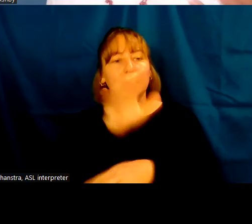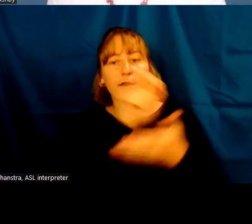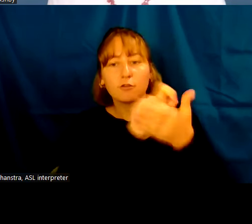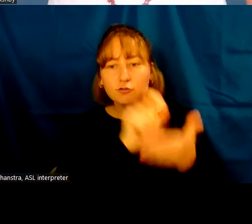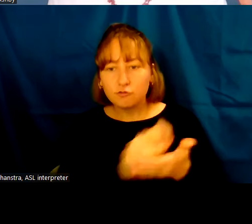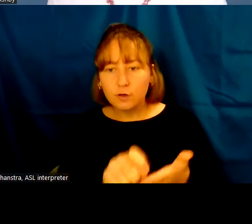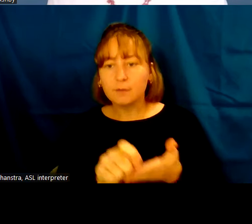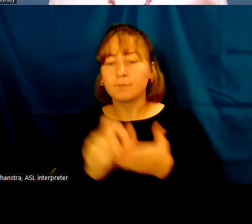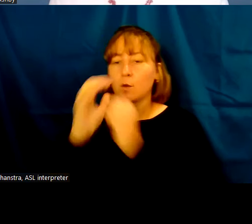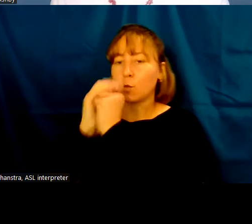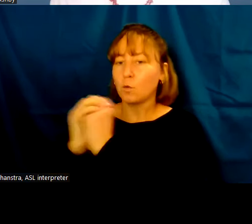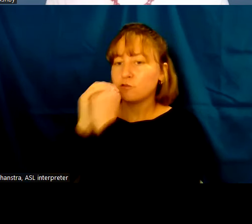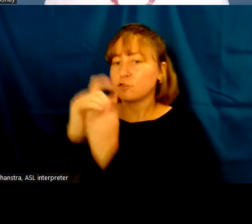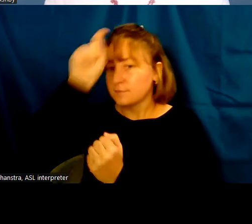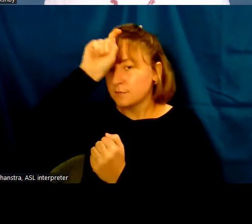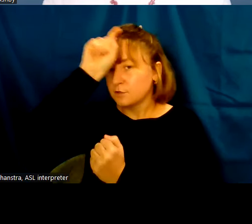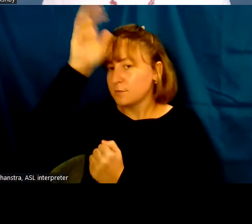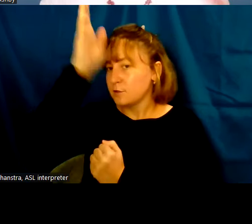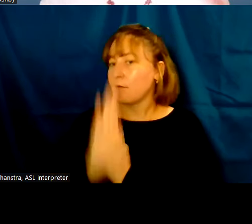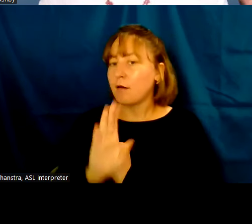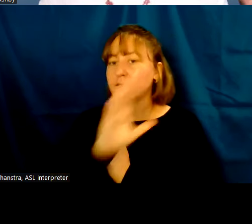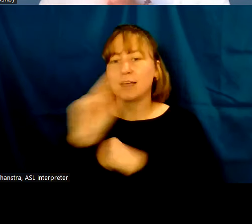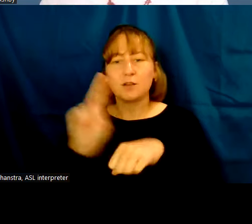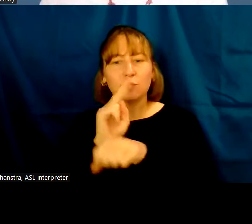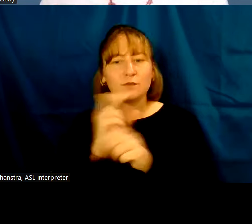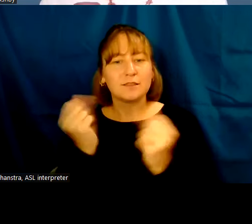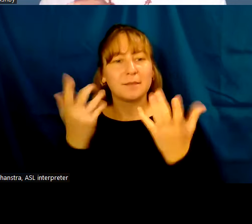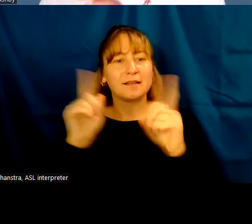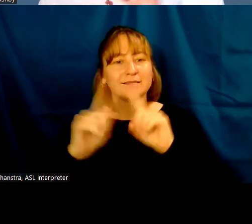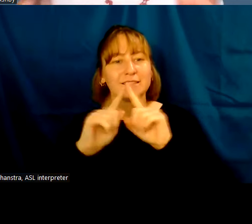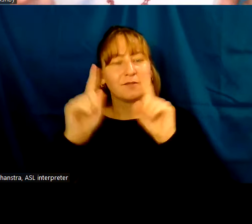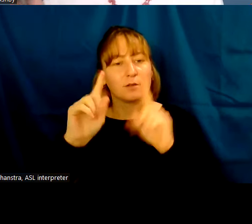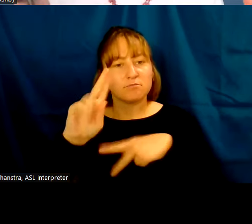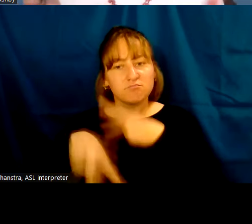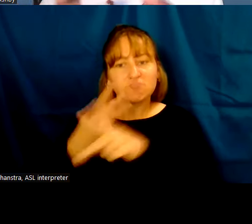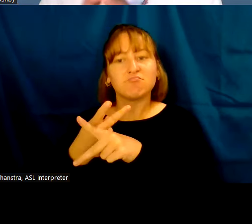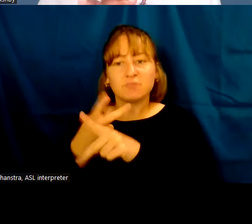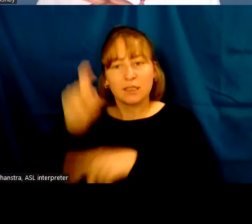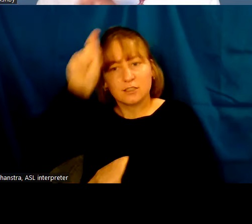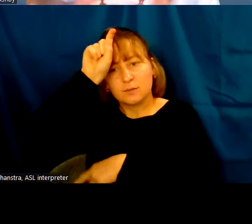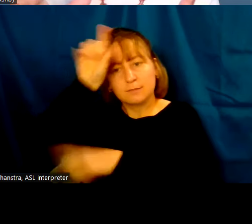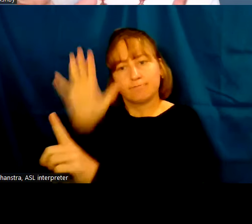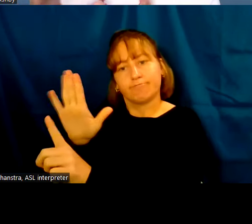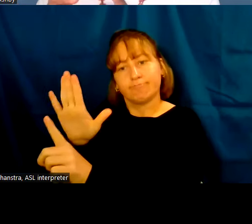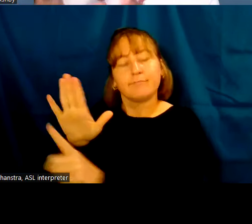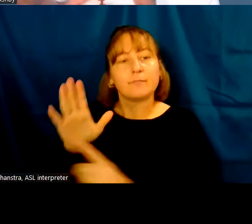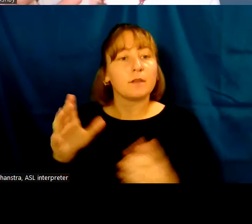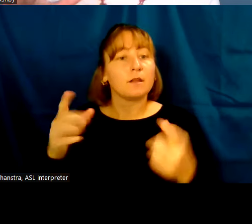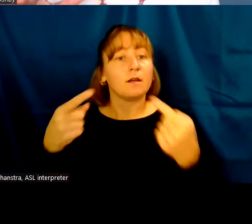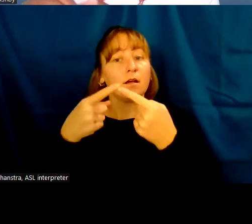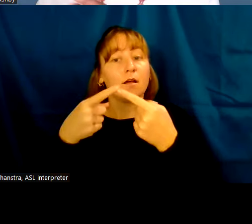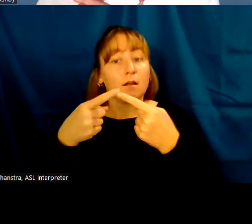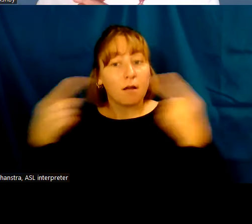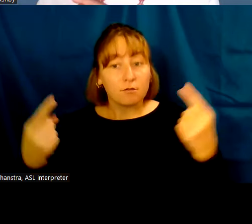gods, and they're using very Egyptian forms. And to contrast that, I'll show you two pieces of jewelry